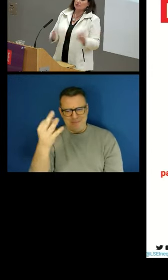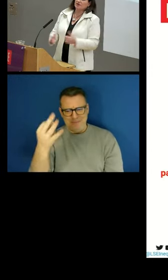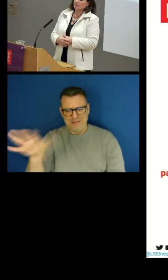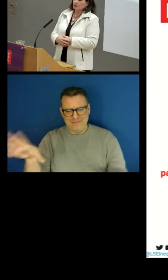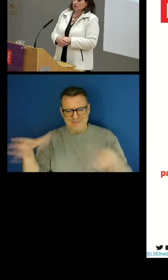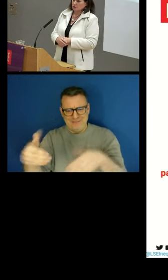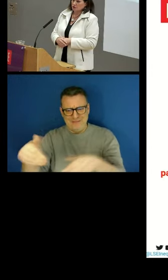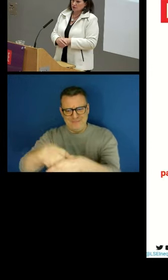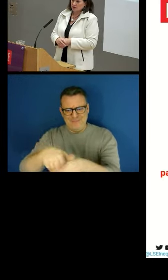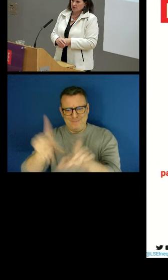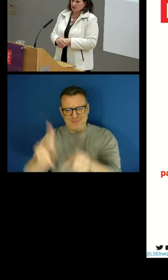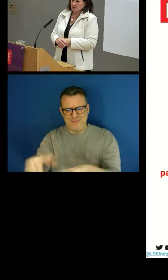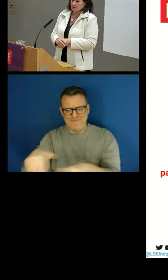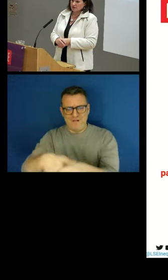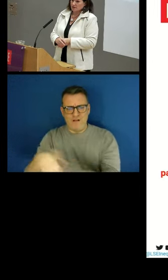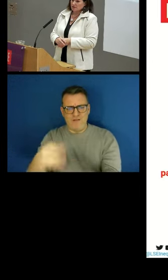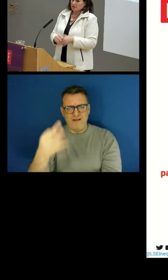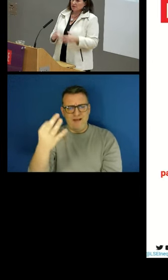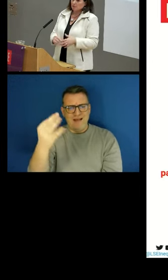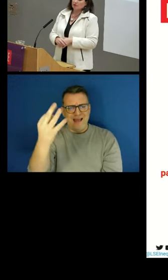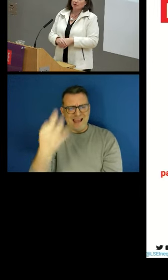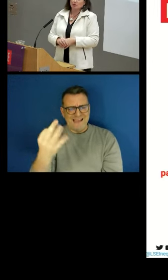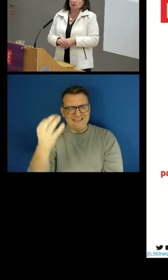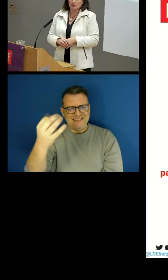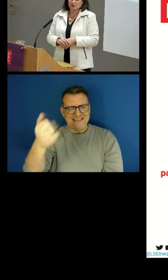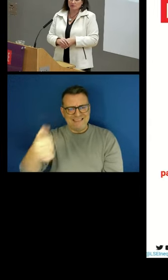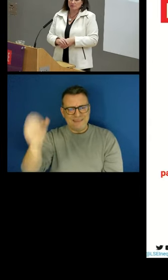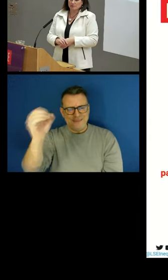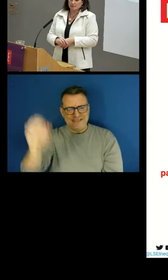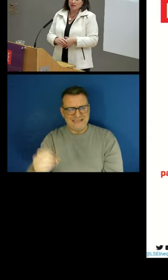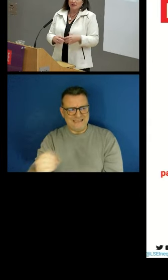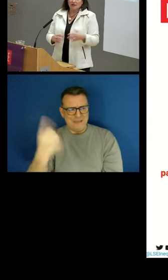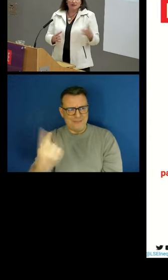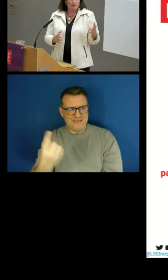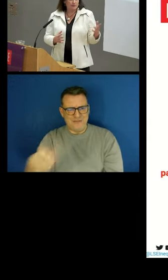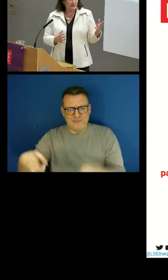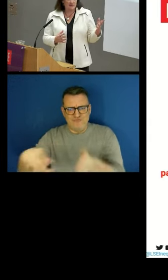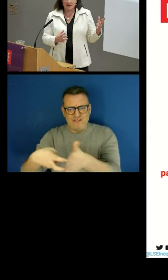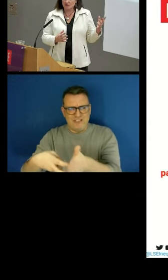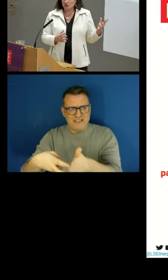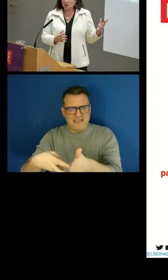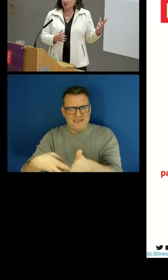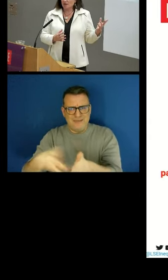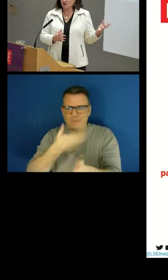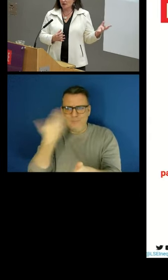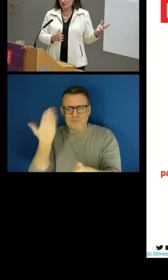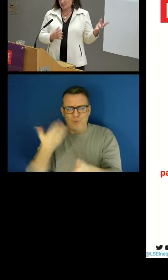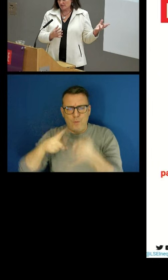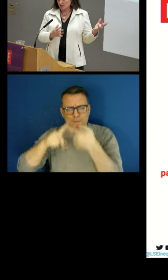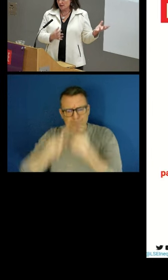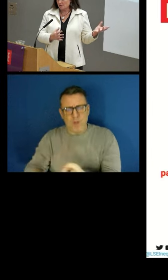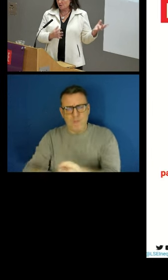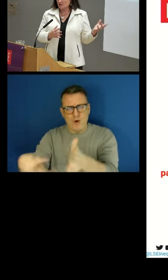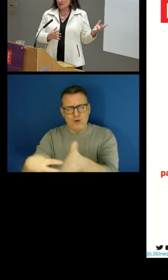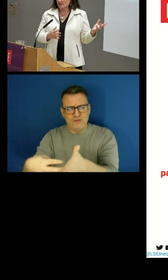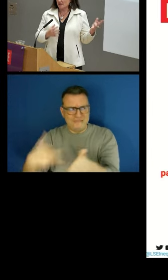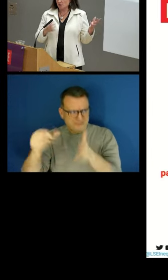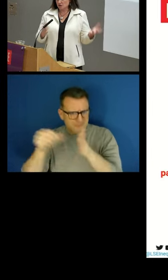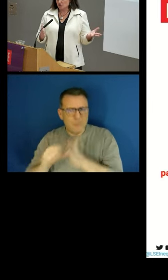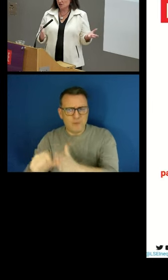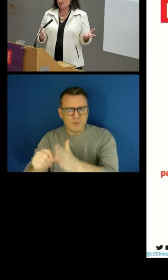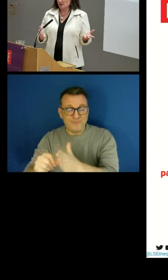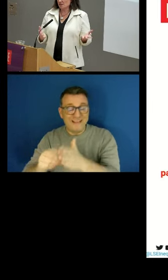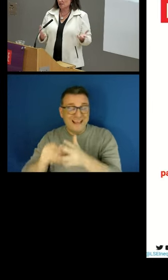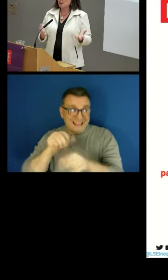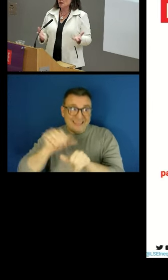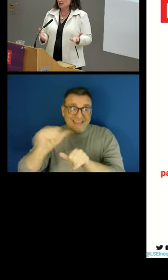don't have permanent contracts. So I think we've got a problem. And that's only when they realized once they had the